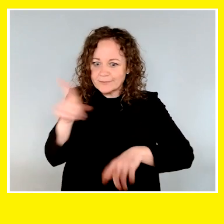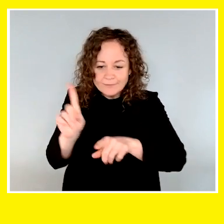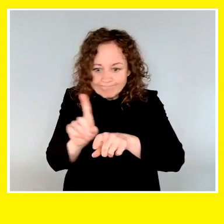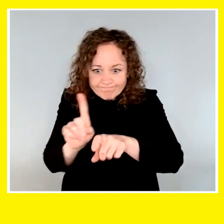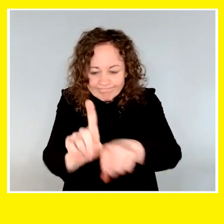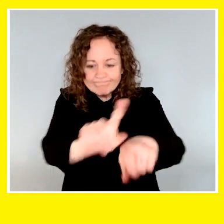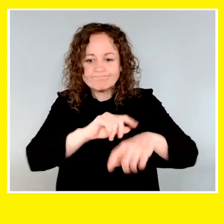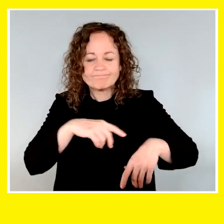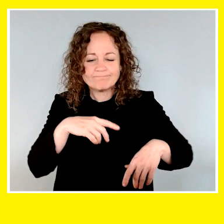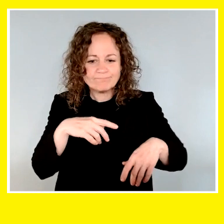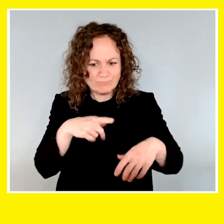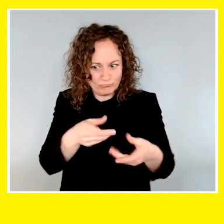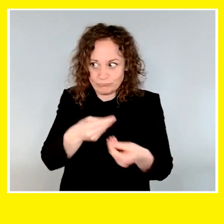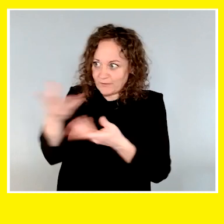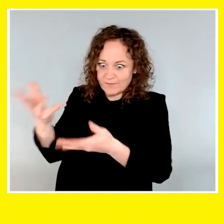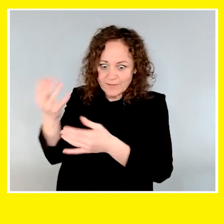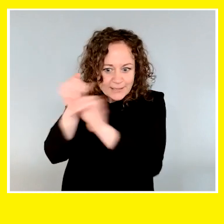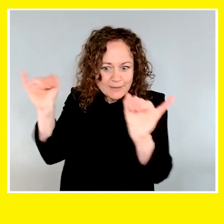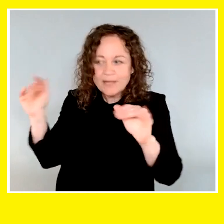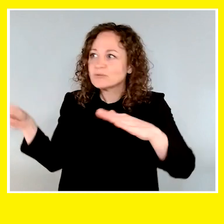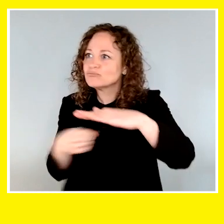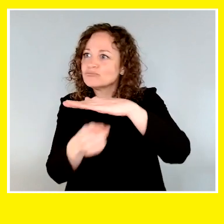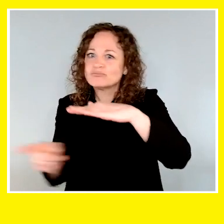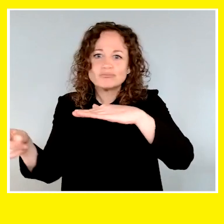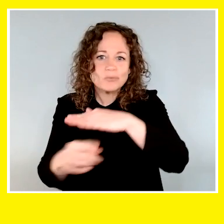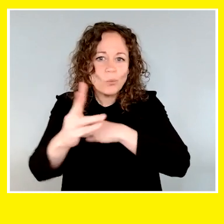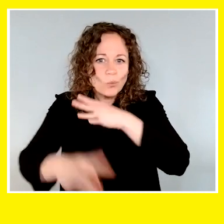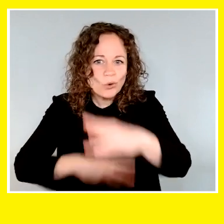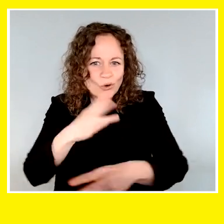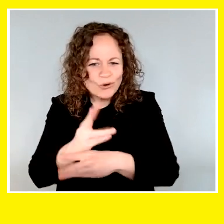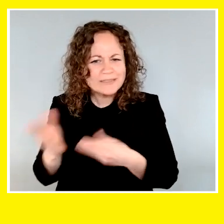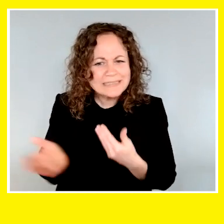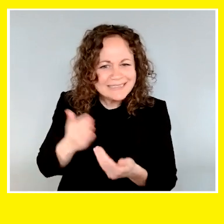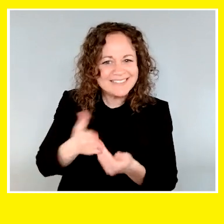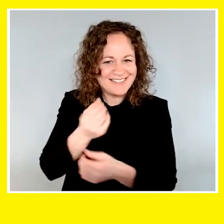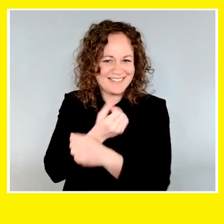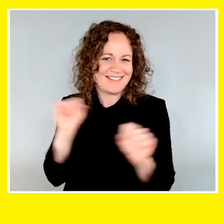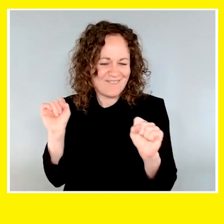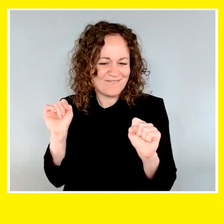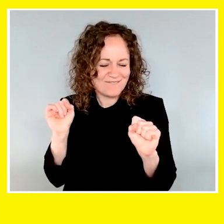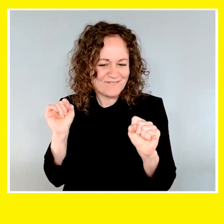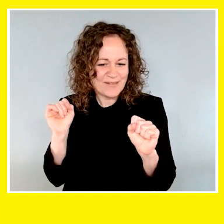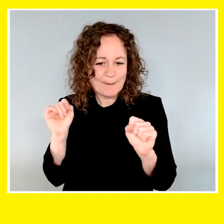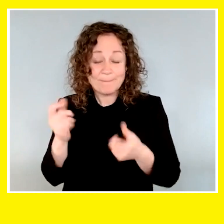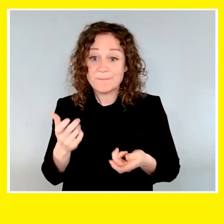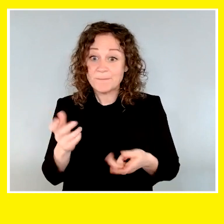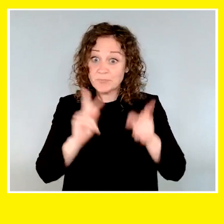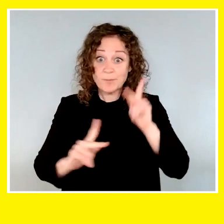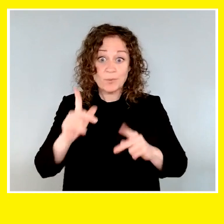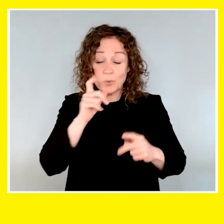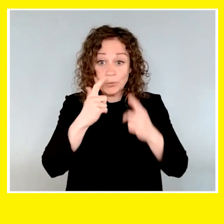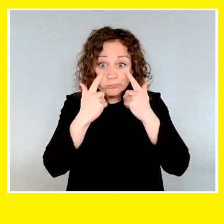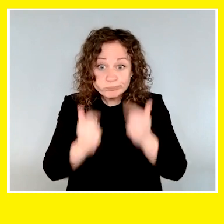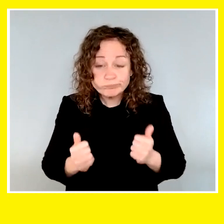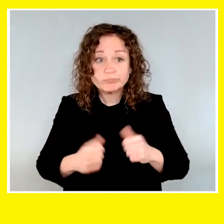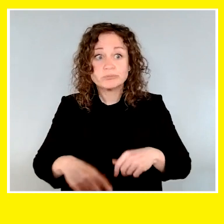visual impairment independence and the confidence to navigate the world safely and easily every day. For people with severe visual